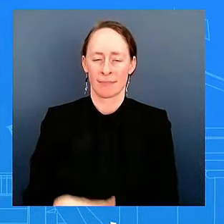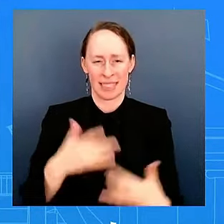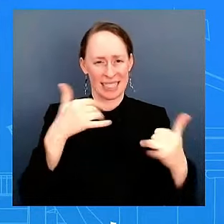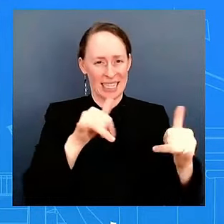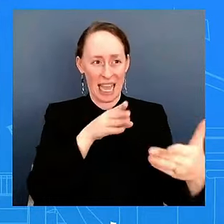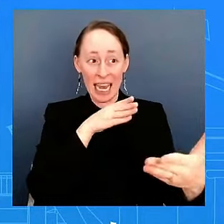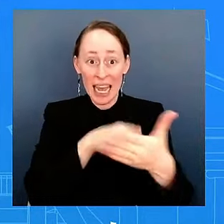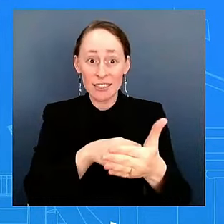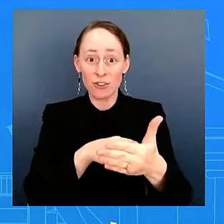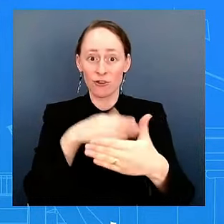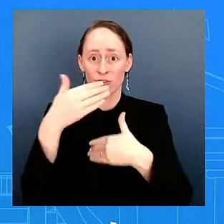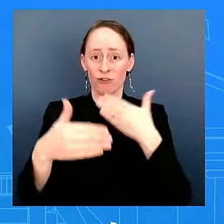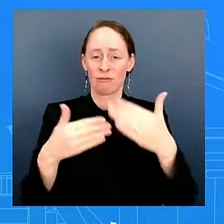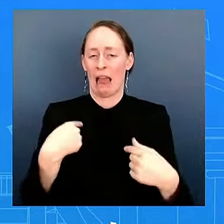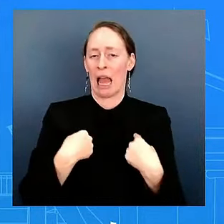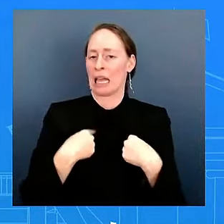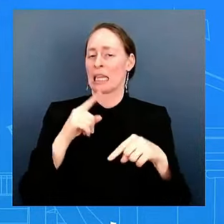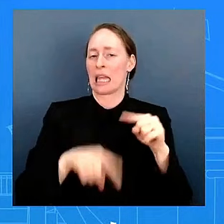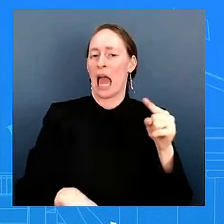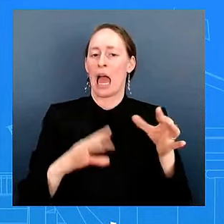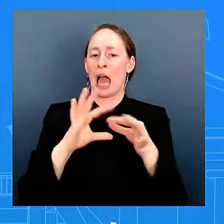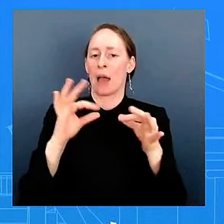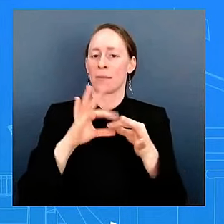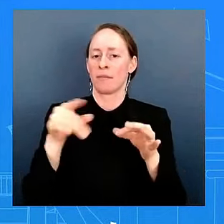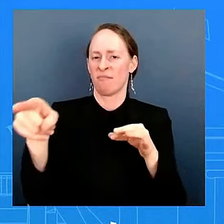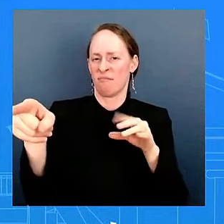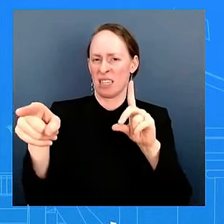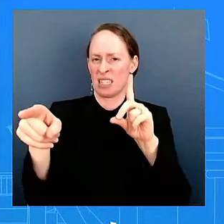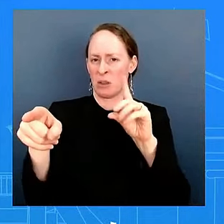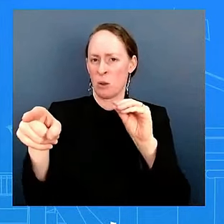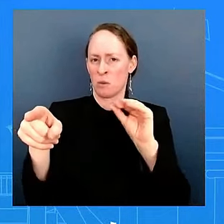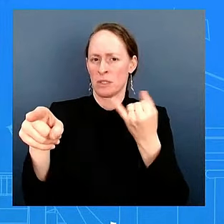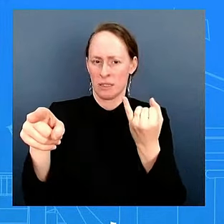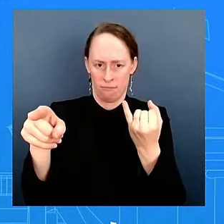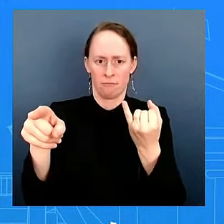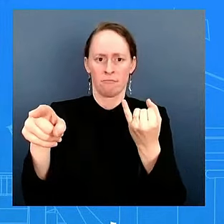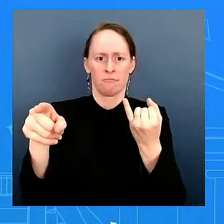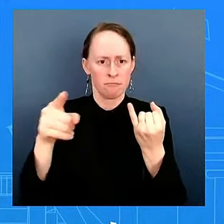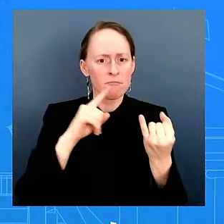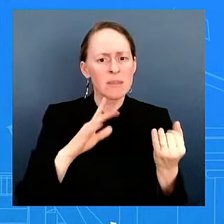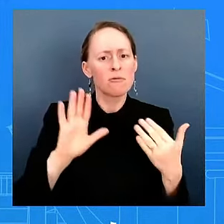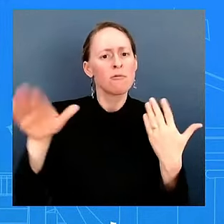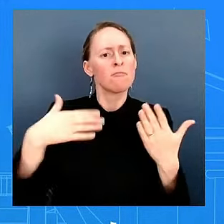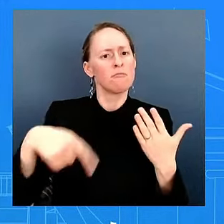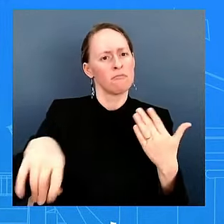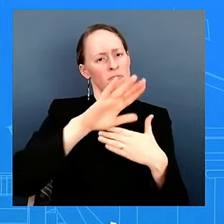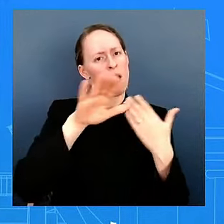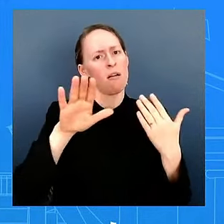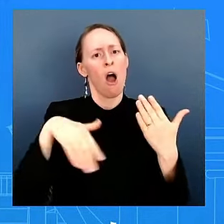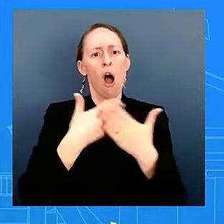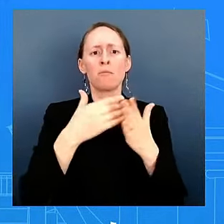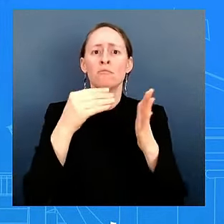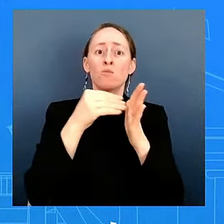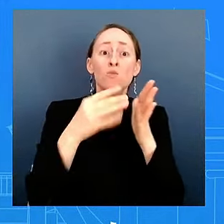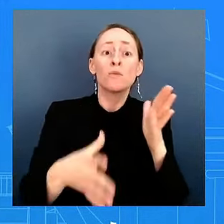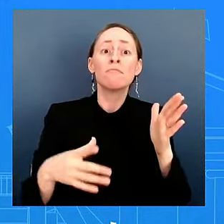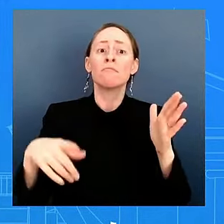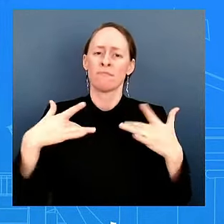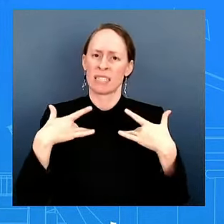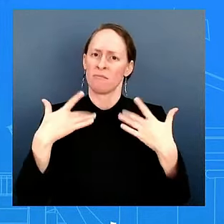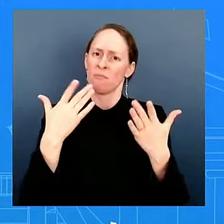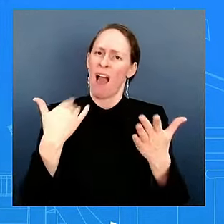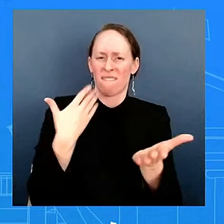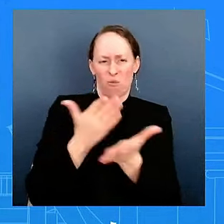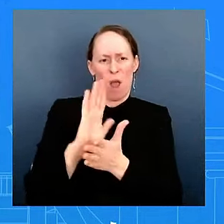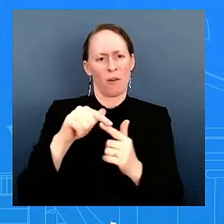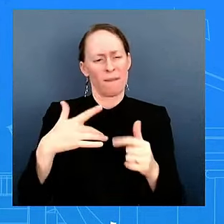every student deserves the right to feel safe. Every student deserves the right to feel safe in schools. That's what the rule is all about,